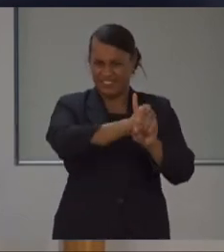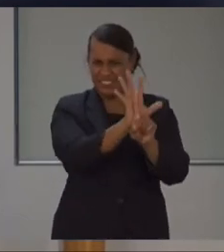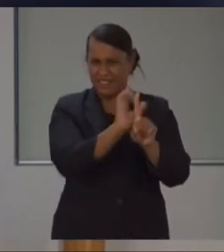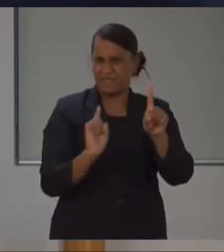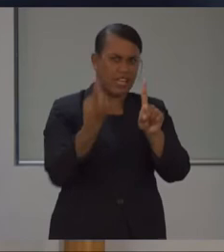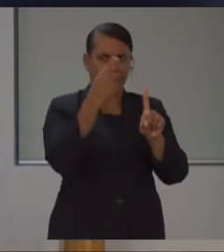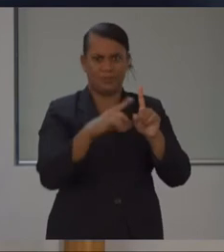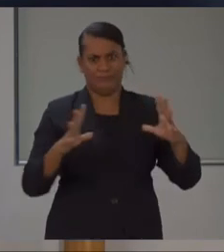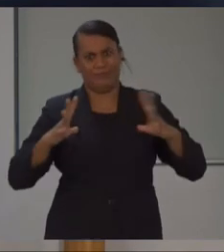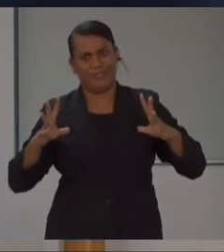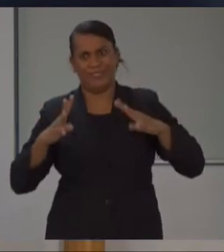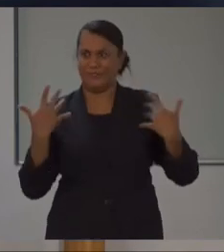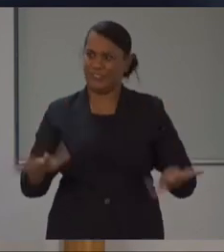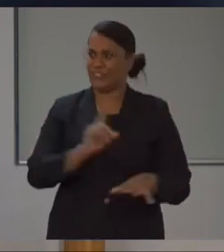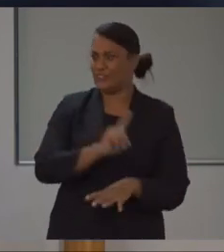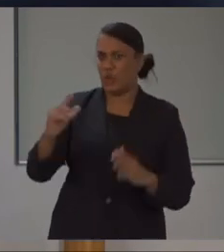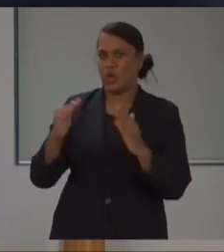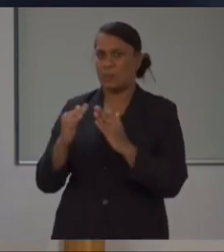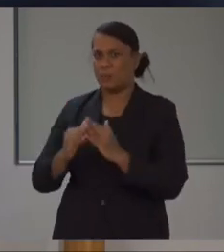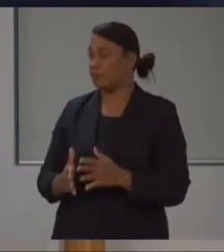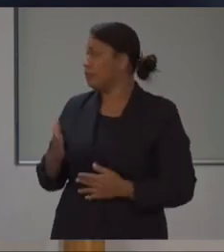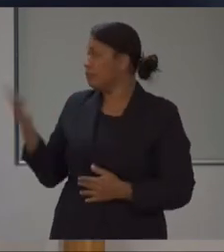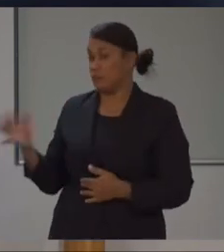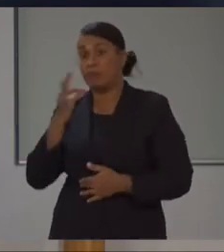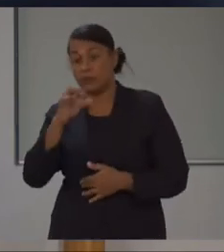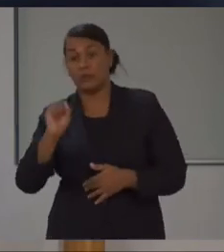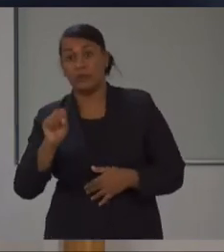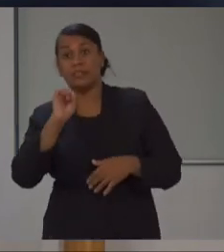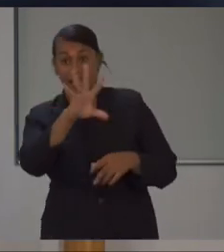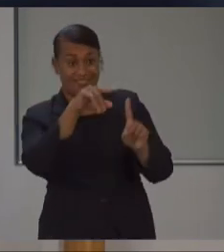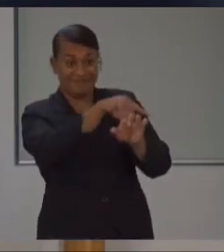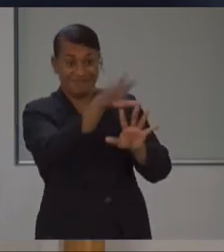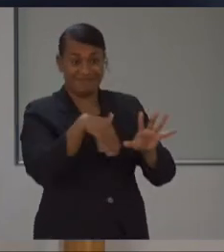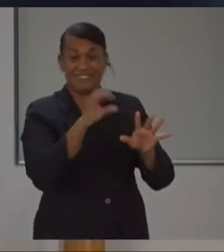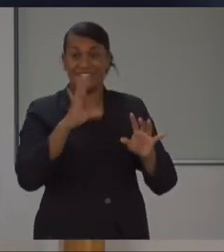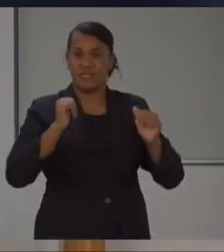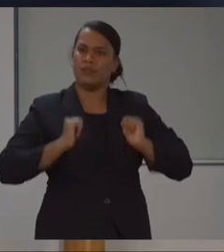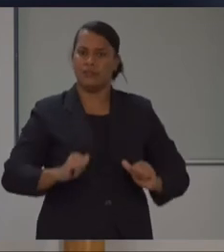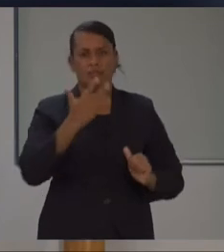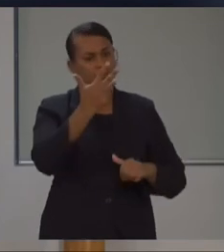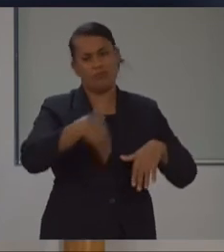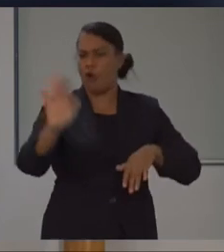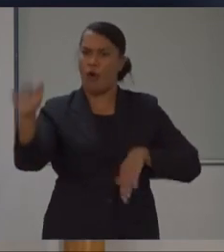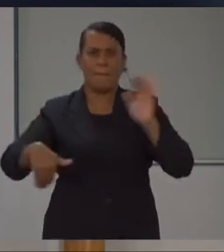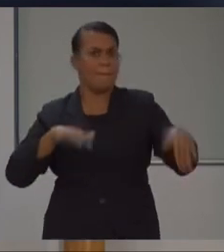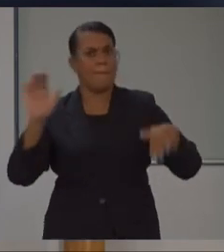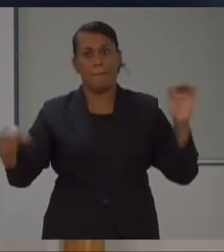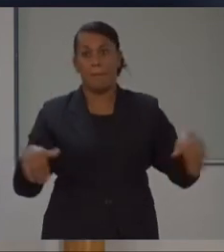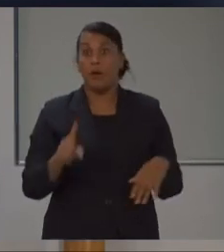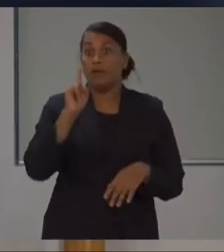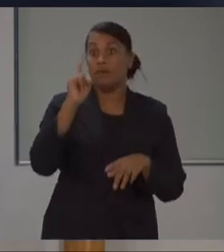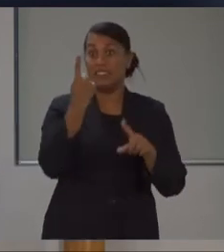of the 10 that have recovered. Nine of them have actually gone home into home isolation. One of them, the 90 base case,